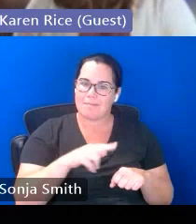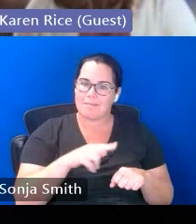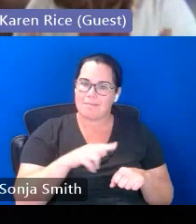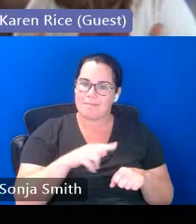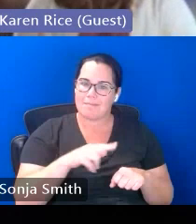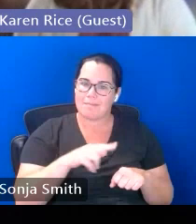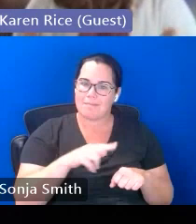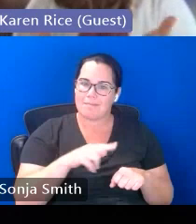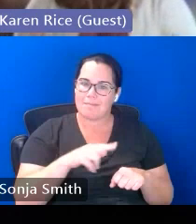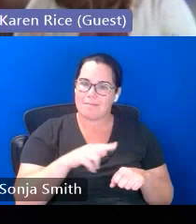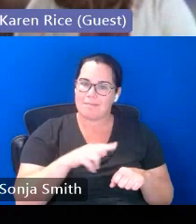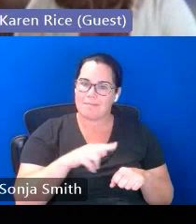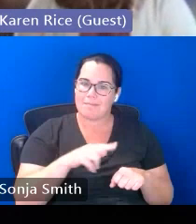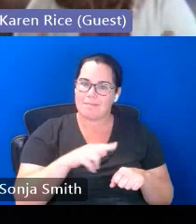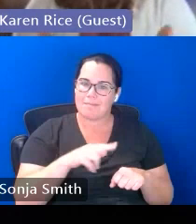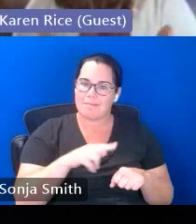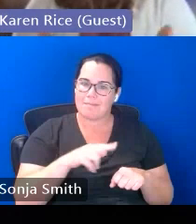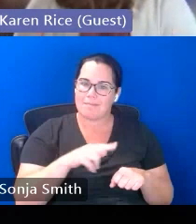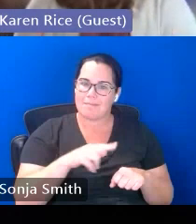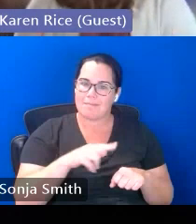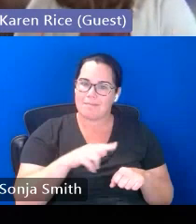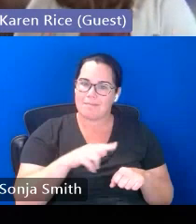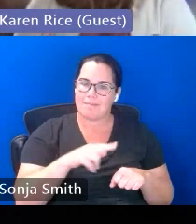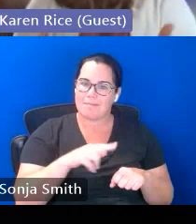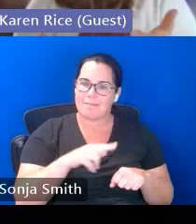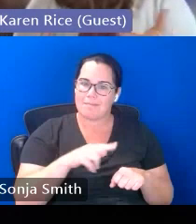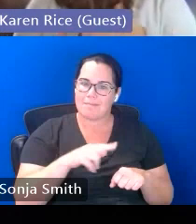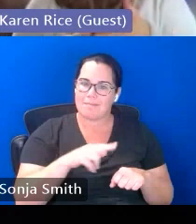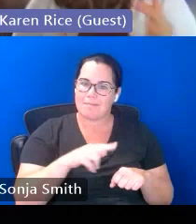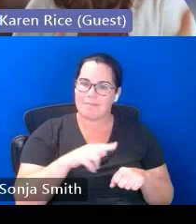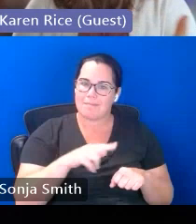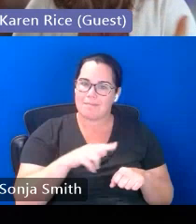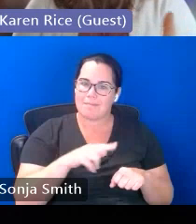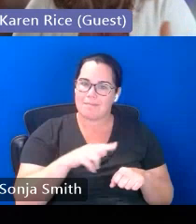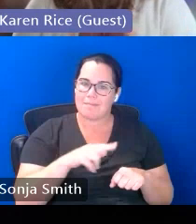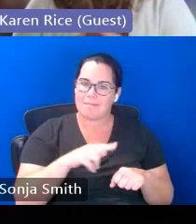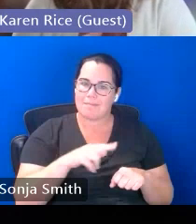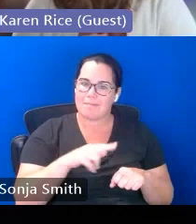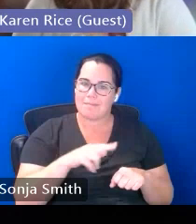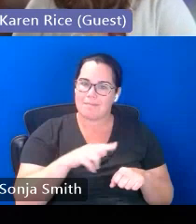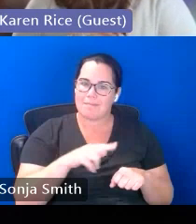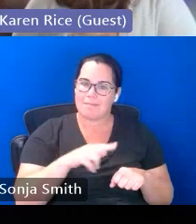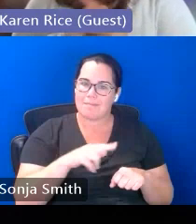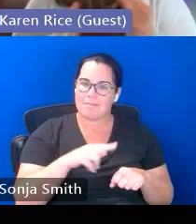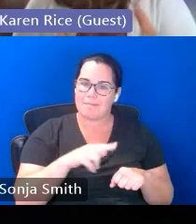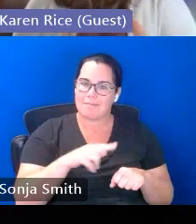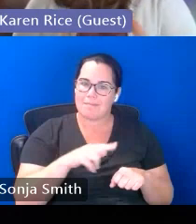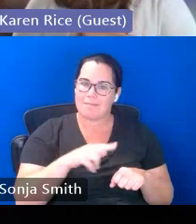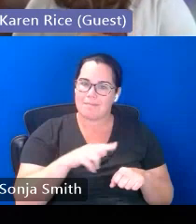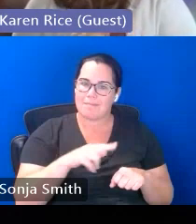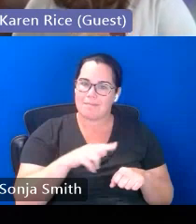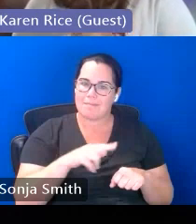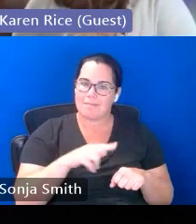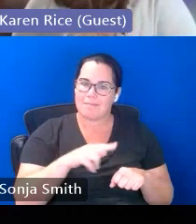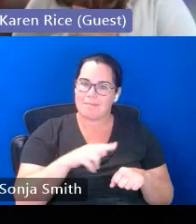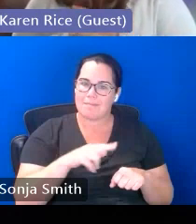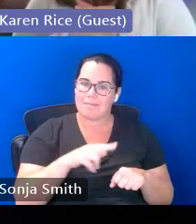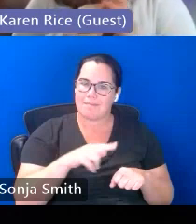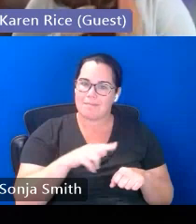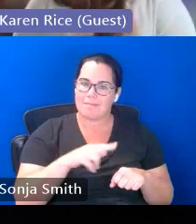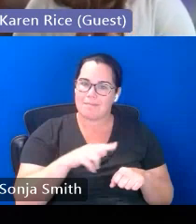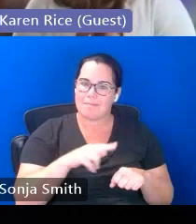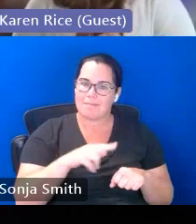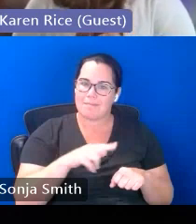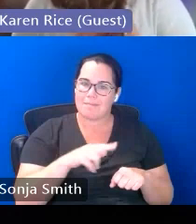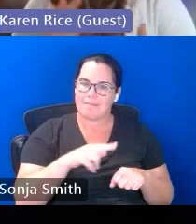spanish translated form to the family and expect them to just complete it for enrollment they were really struggling with that